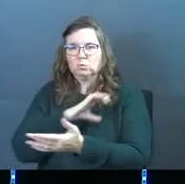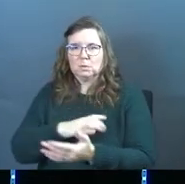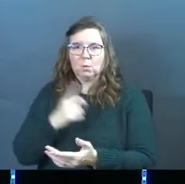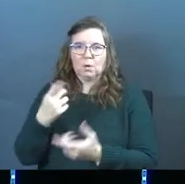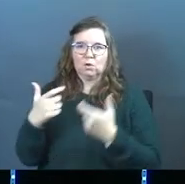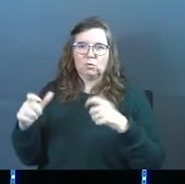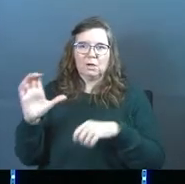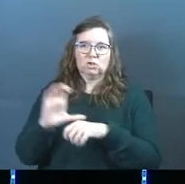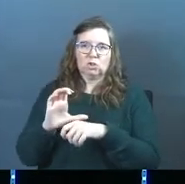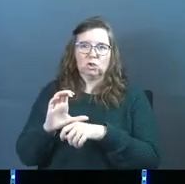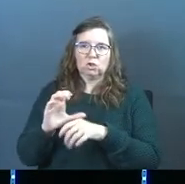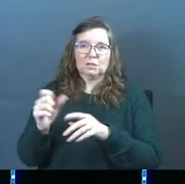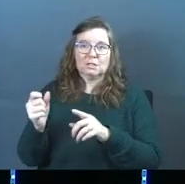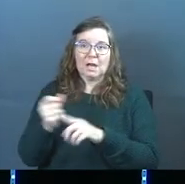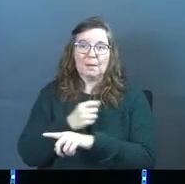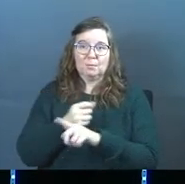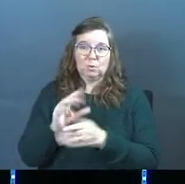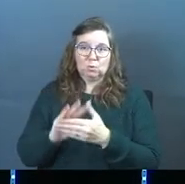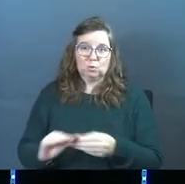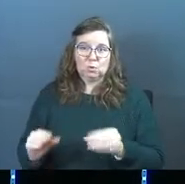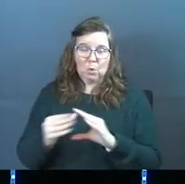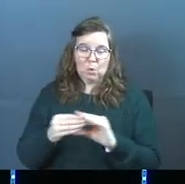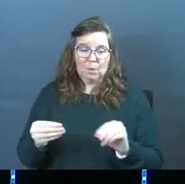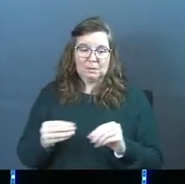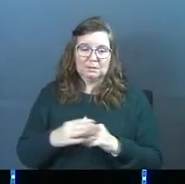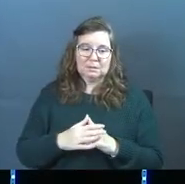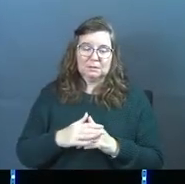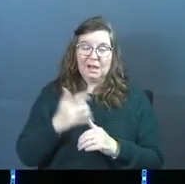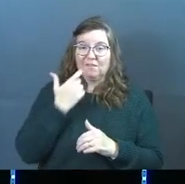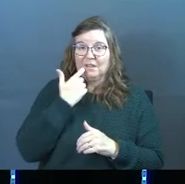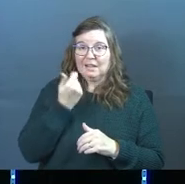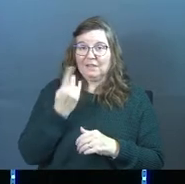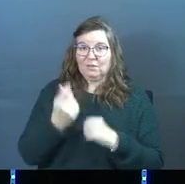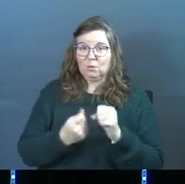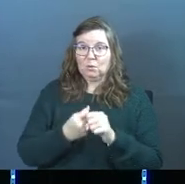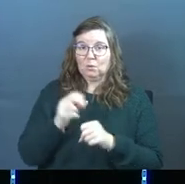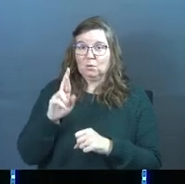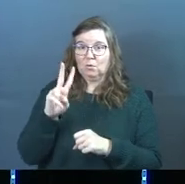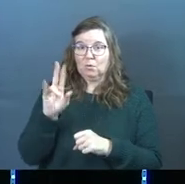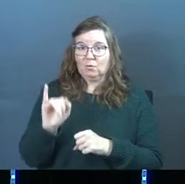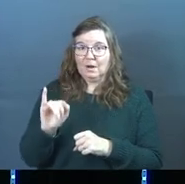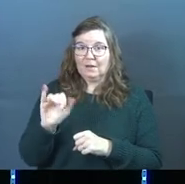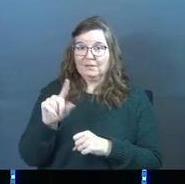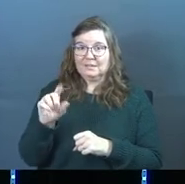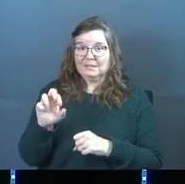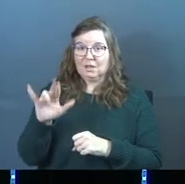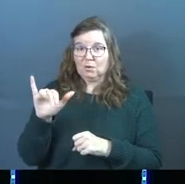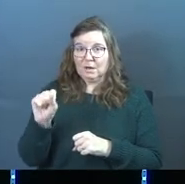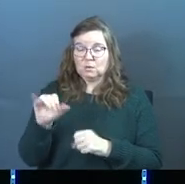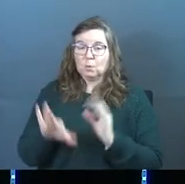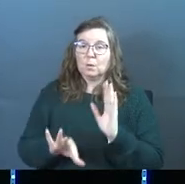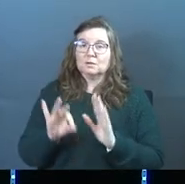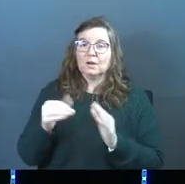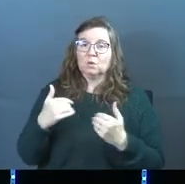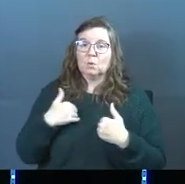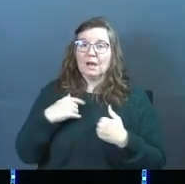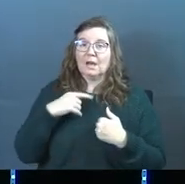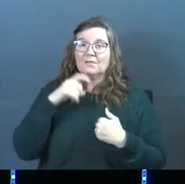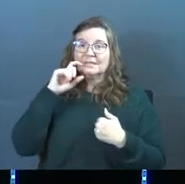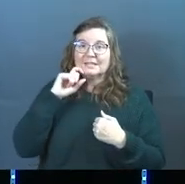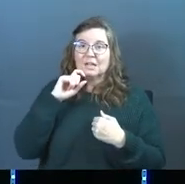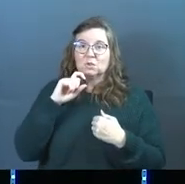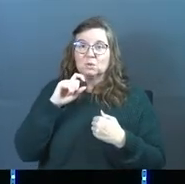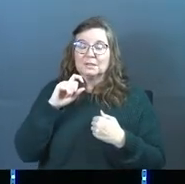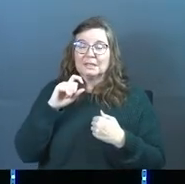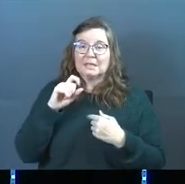great church abuse stories of the last few years was Ravi Zacharias was found to have sexually